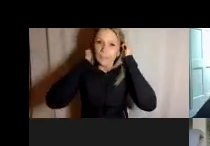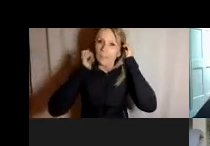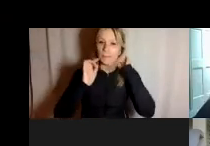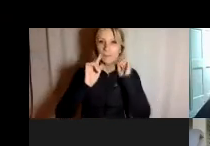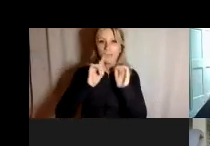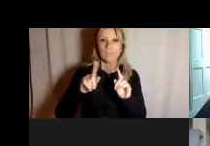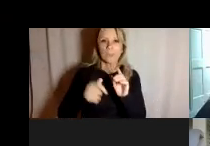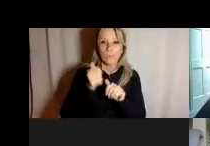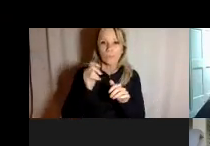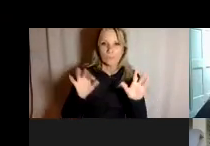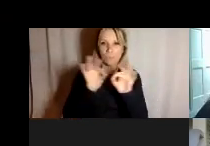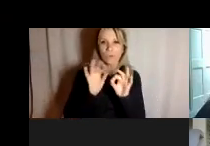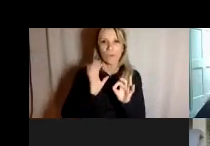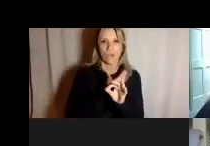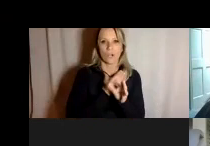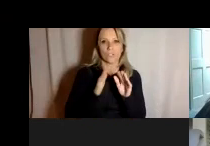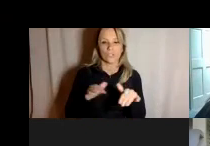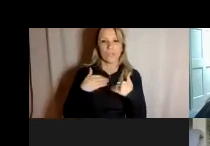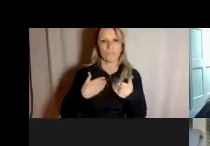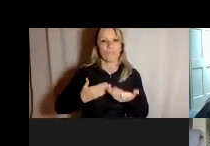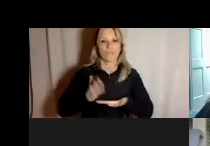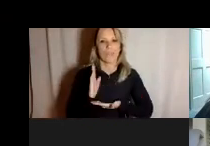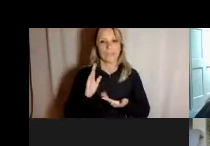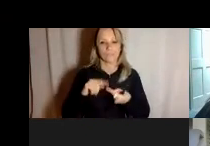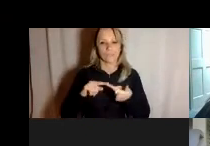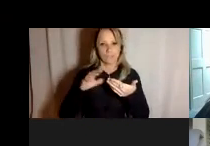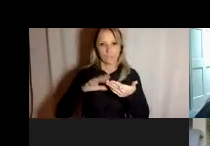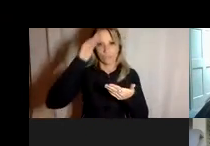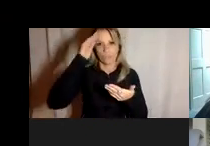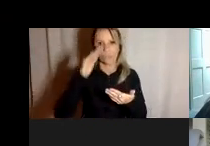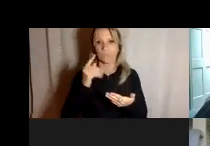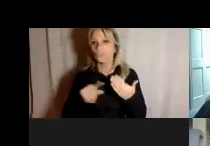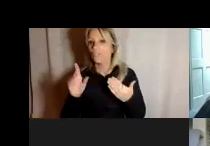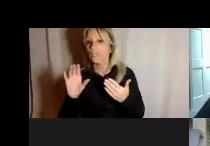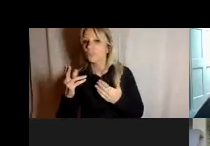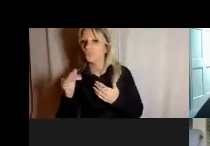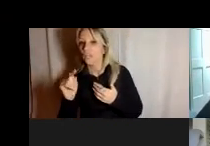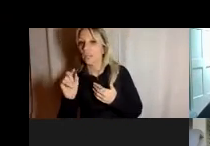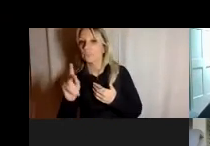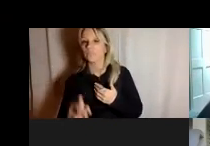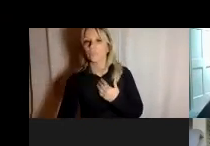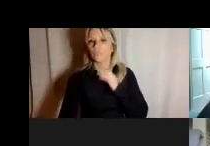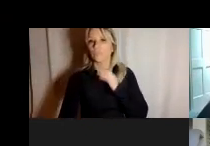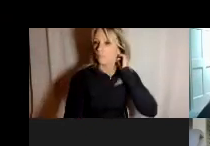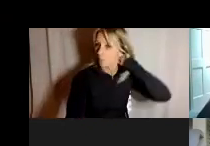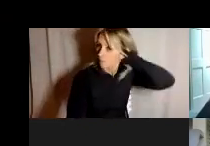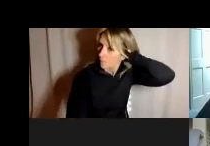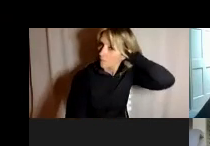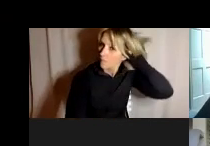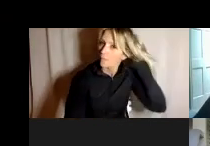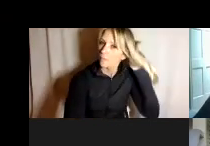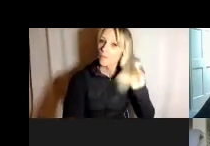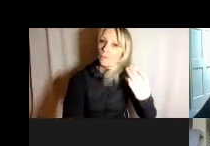have a right to learn um just checking the tab chat chat okay i'll come back to that um